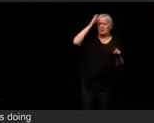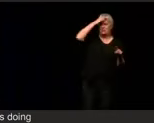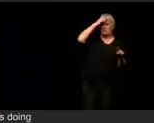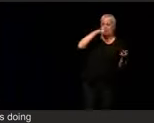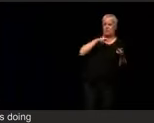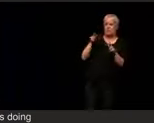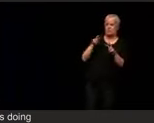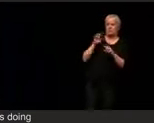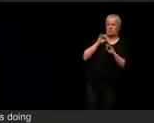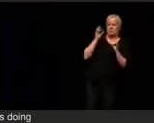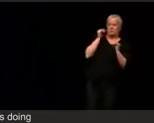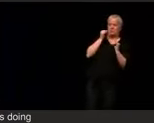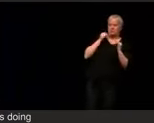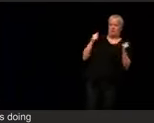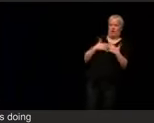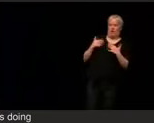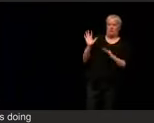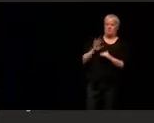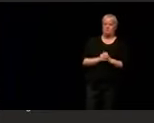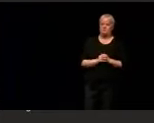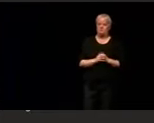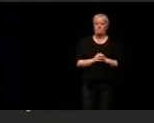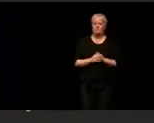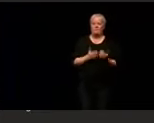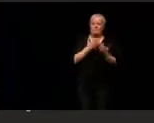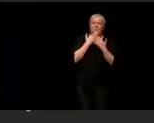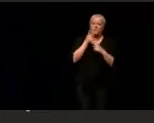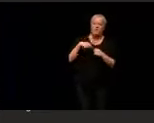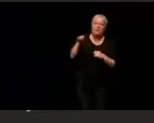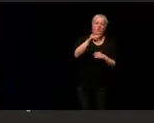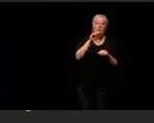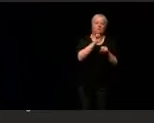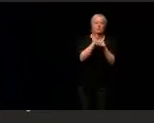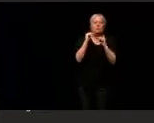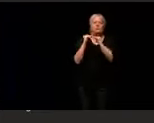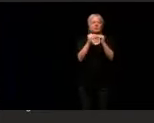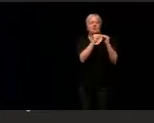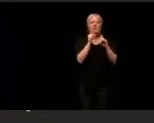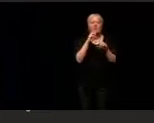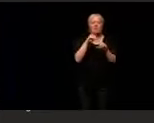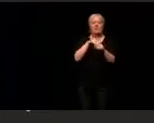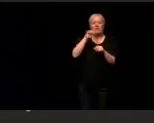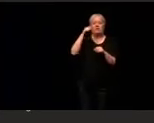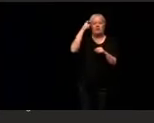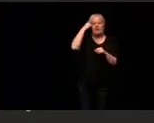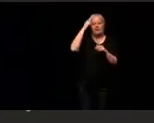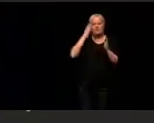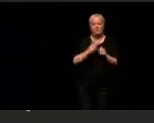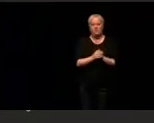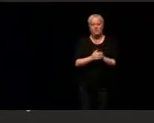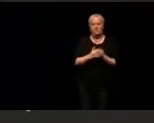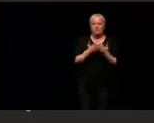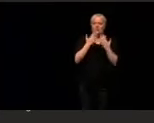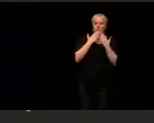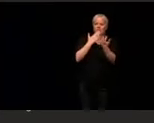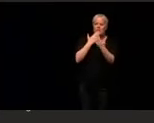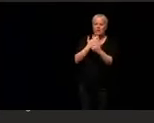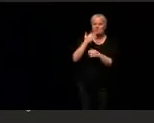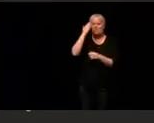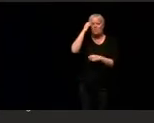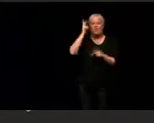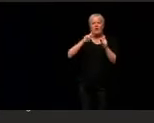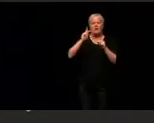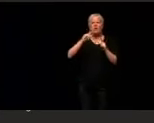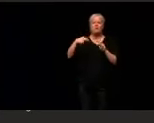for Tish James, all of my colleagues in government. know Adriano Espaiat is here. He's doing a tremendous job representing parts of the